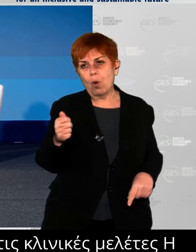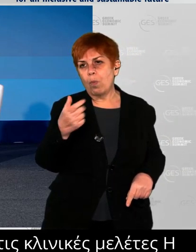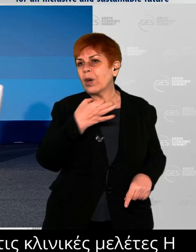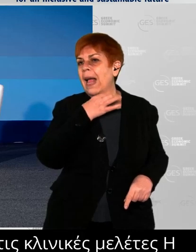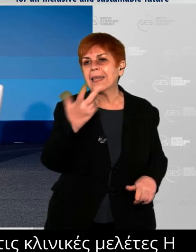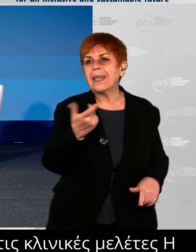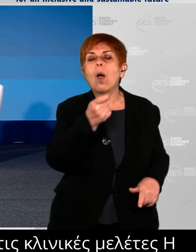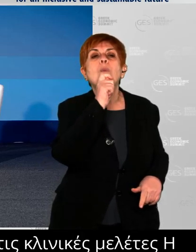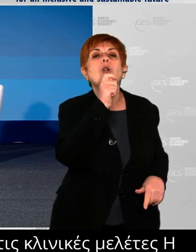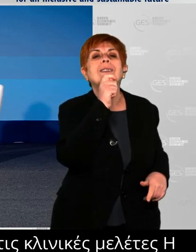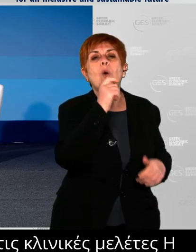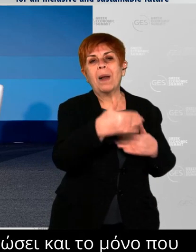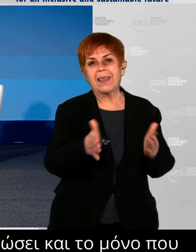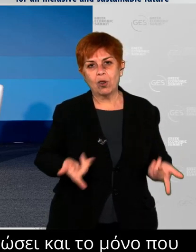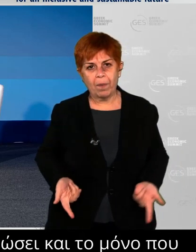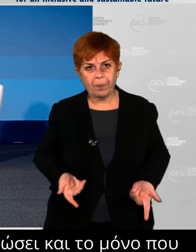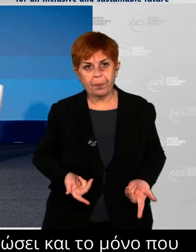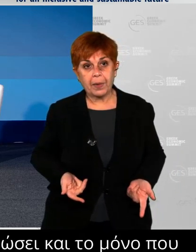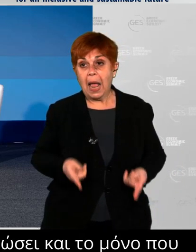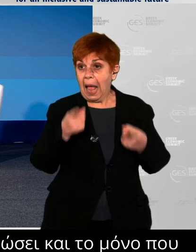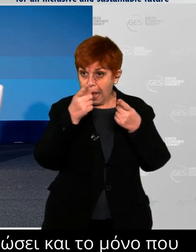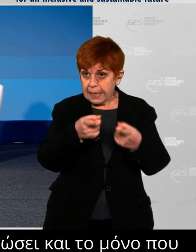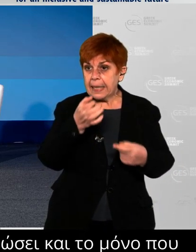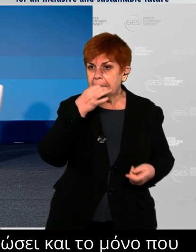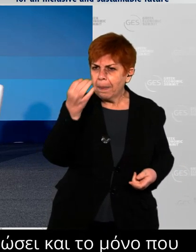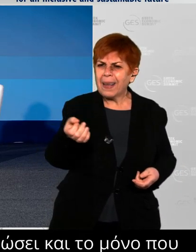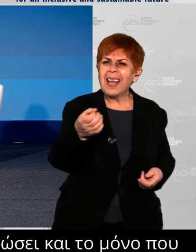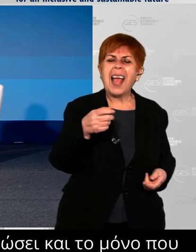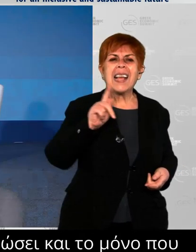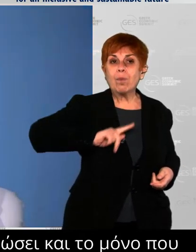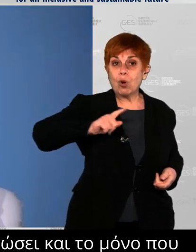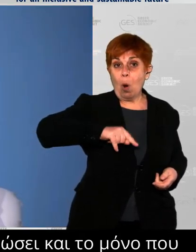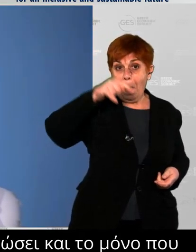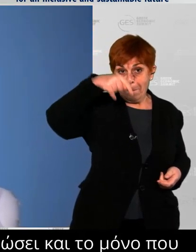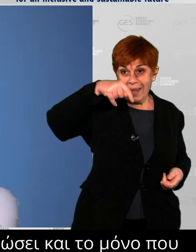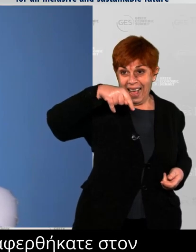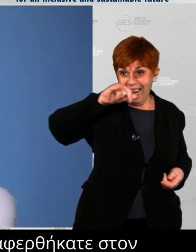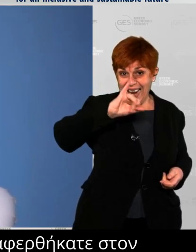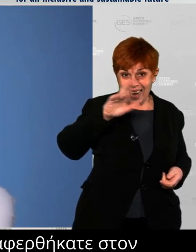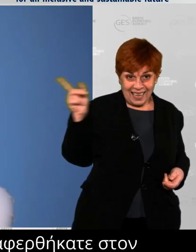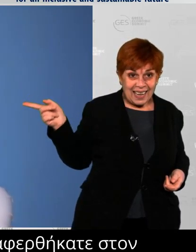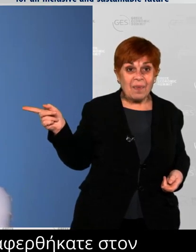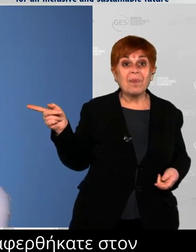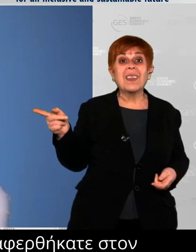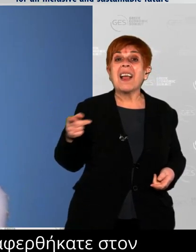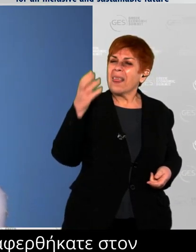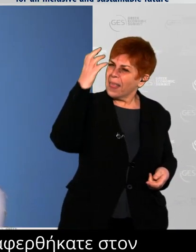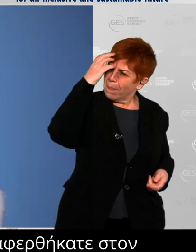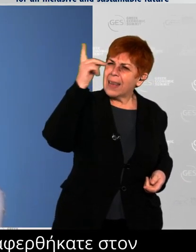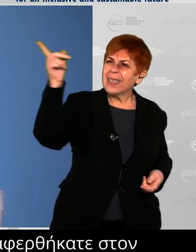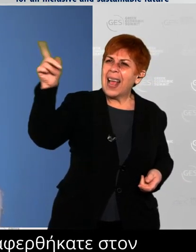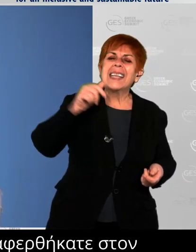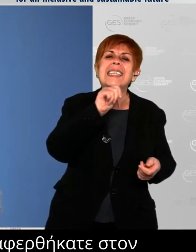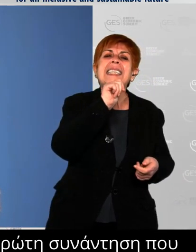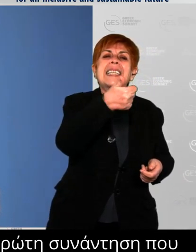You mentioned Minister Pirakakis. I will never forget the first meeting we had at the Grand Britannia with our ICT committee.